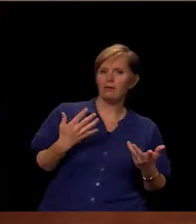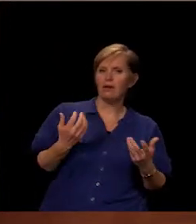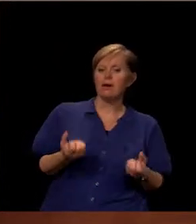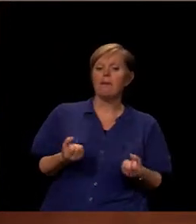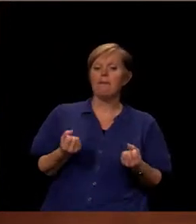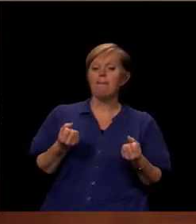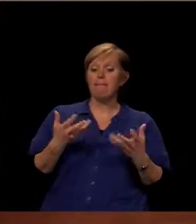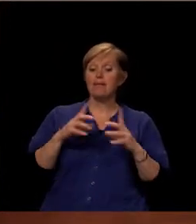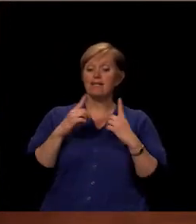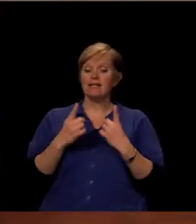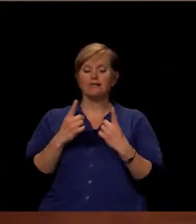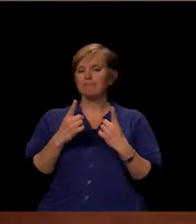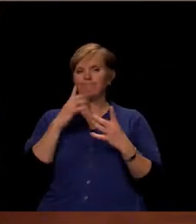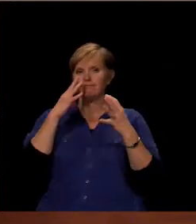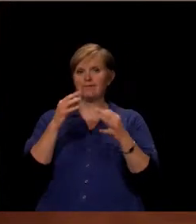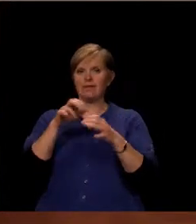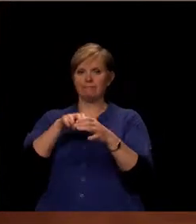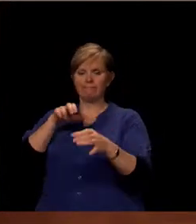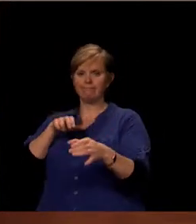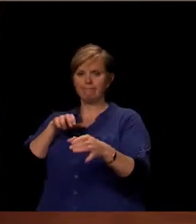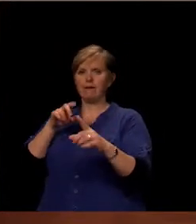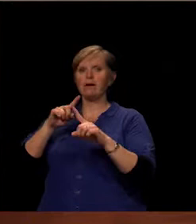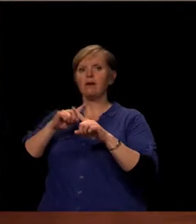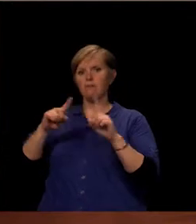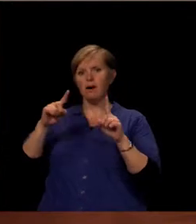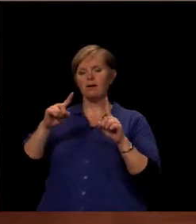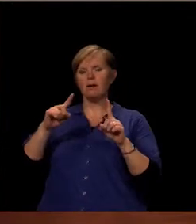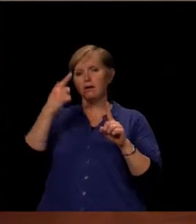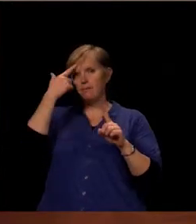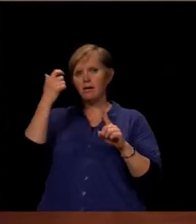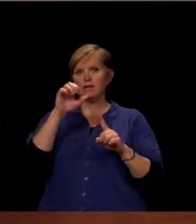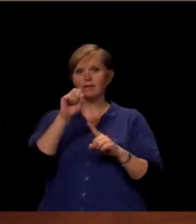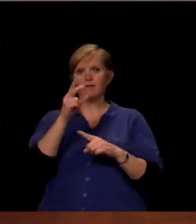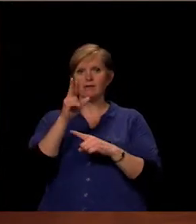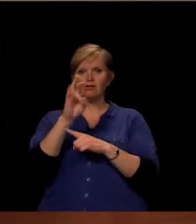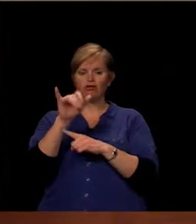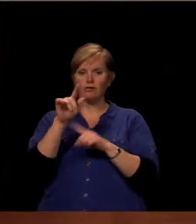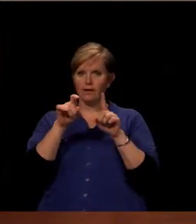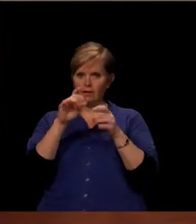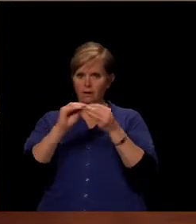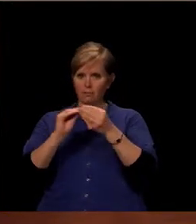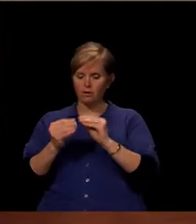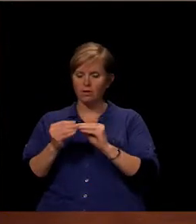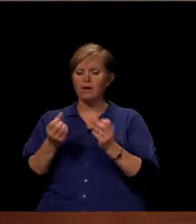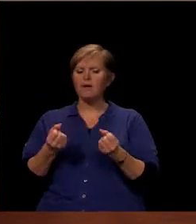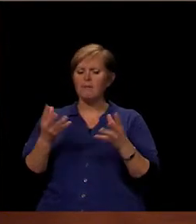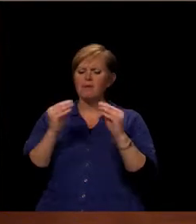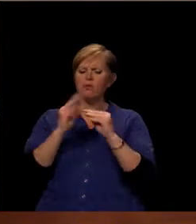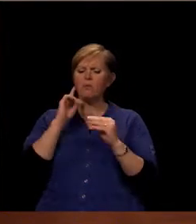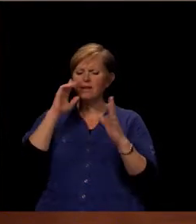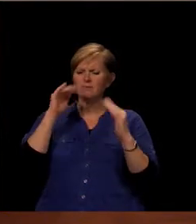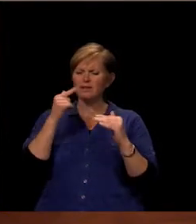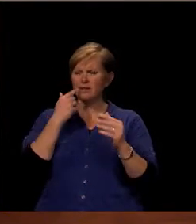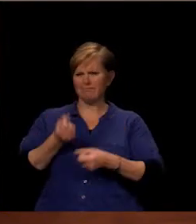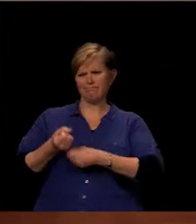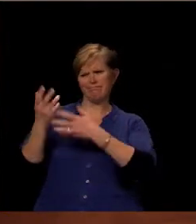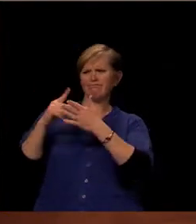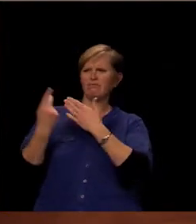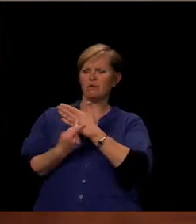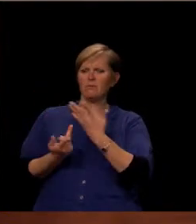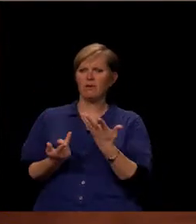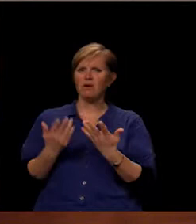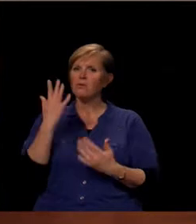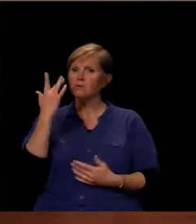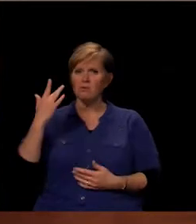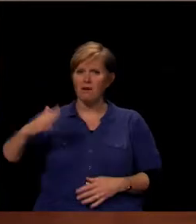Many districts have opted out, but given the survey figures above, one would expect many more to say good riddance to this program. So why